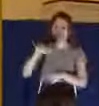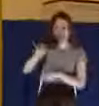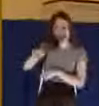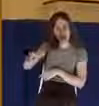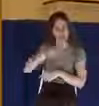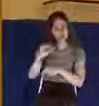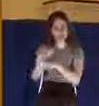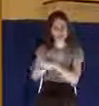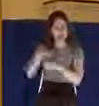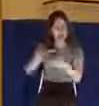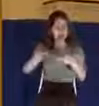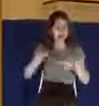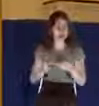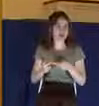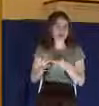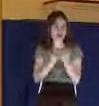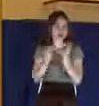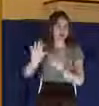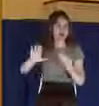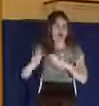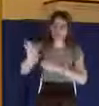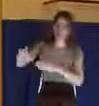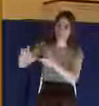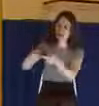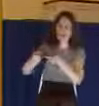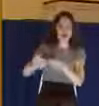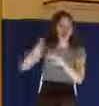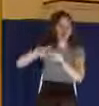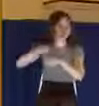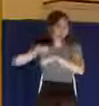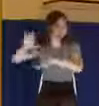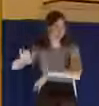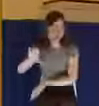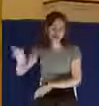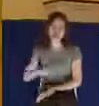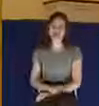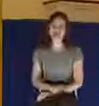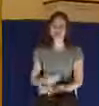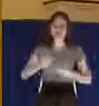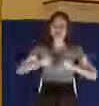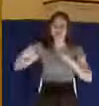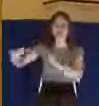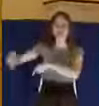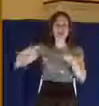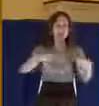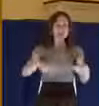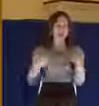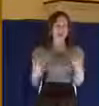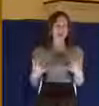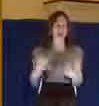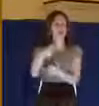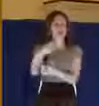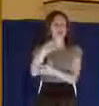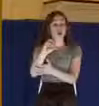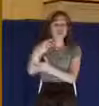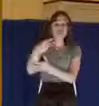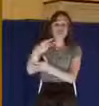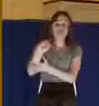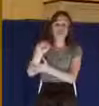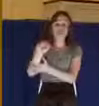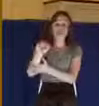was the place called Calvary. So there's a debate today. Protestants believe this to be the hill of Calvary.